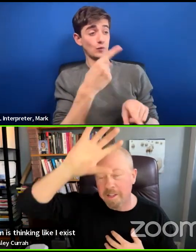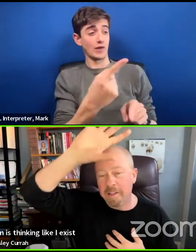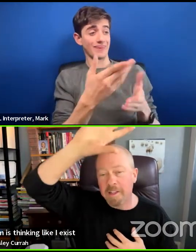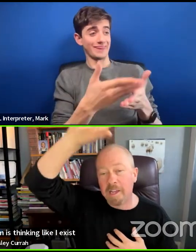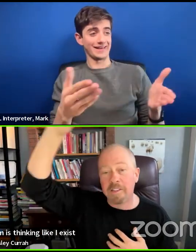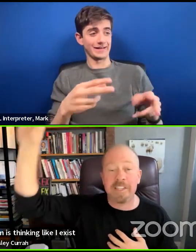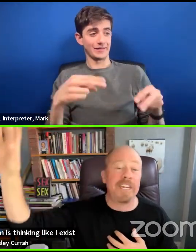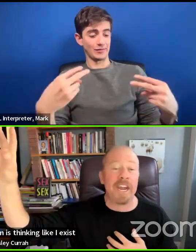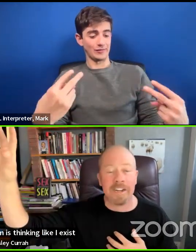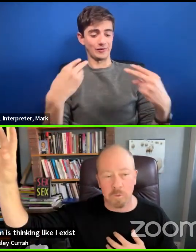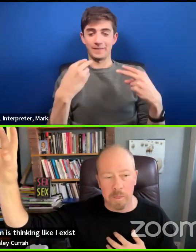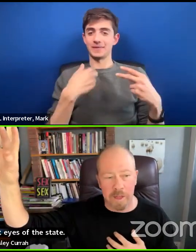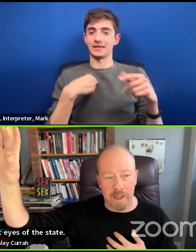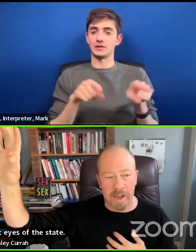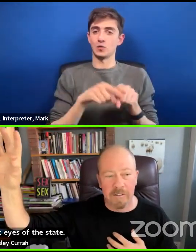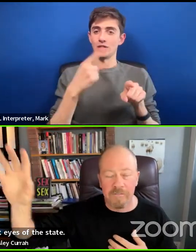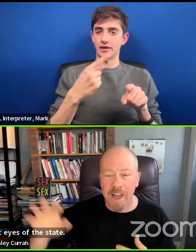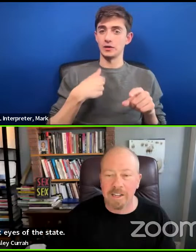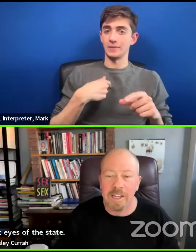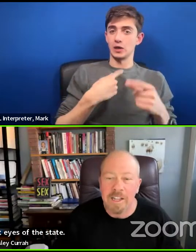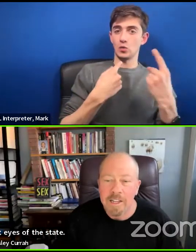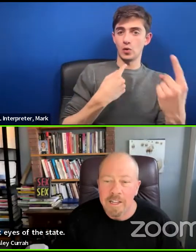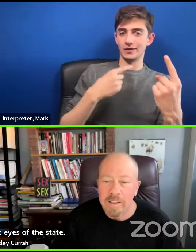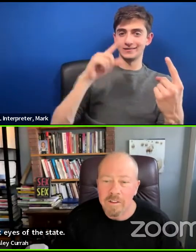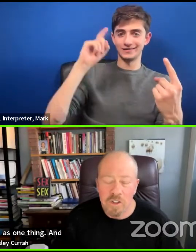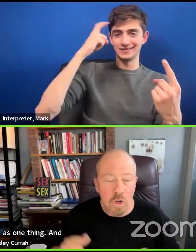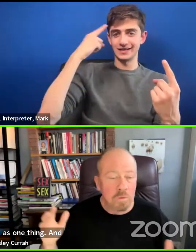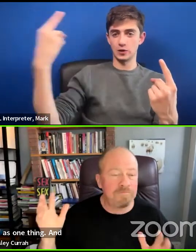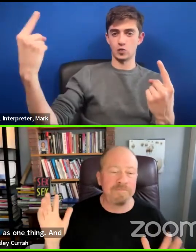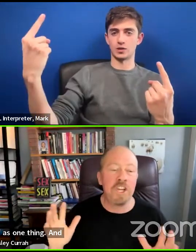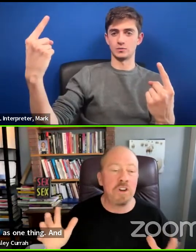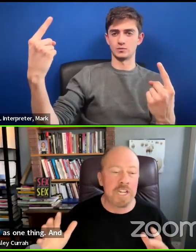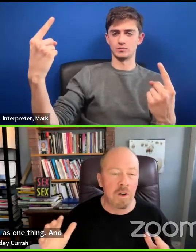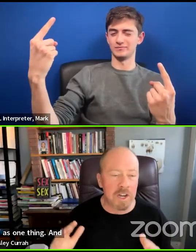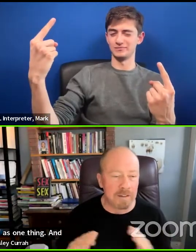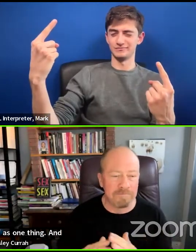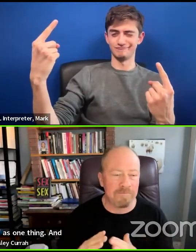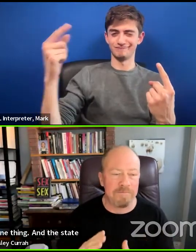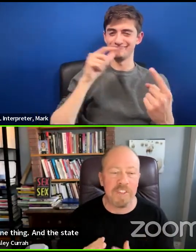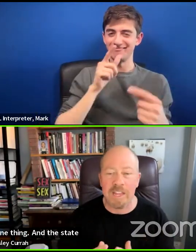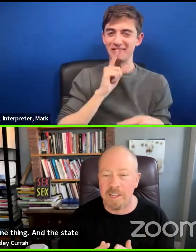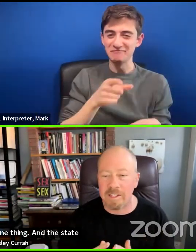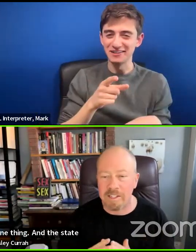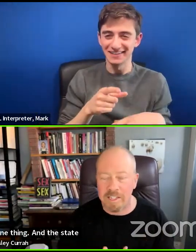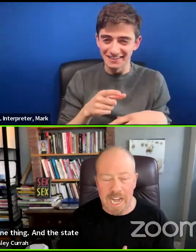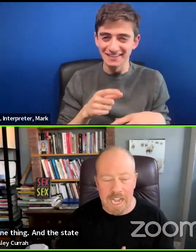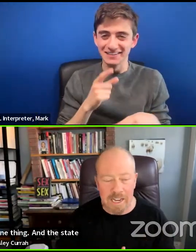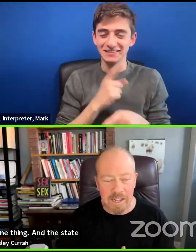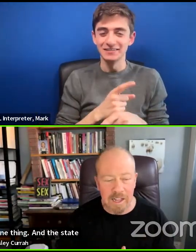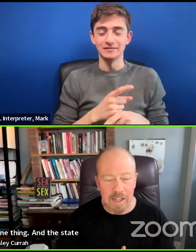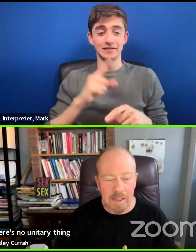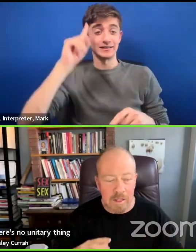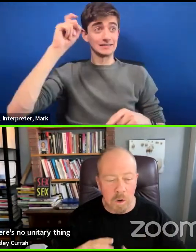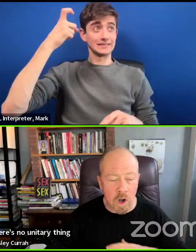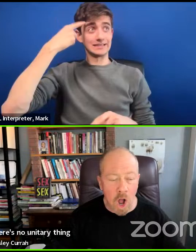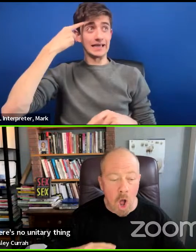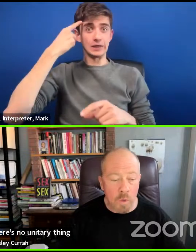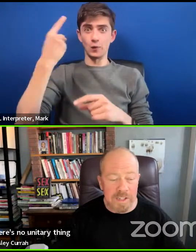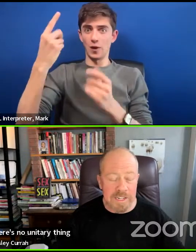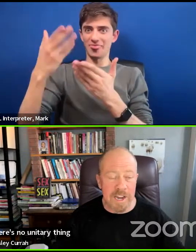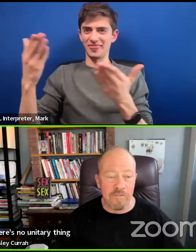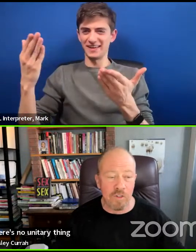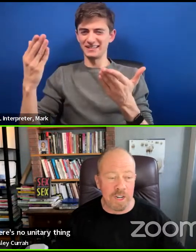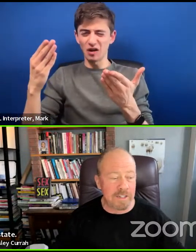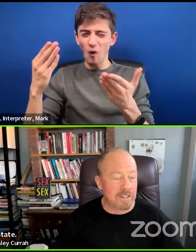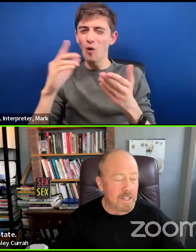thing and the state as one thing. And in fact, there's no unitary thing that is the state. There are